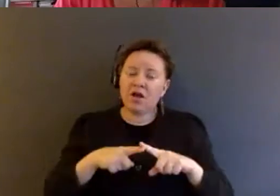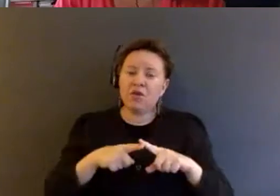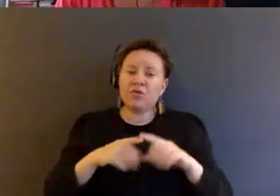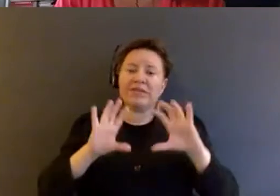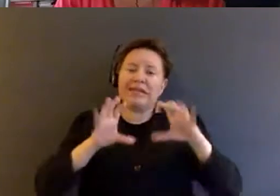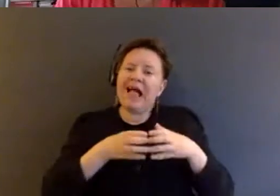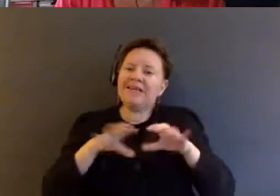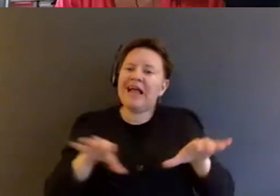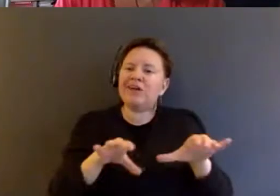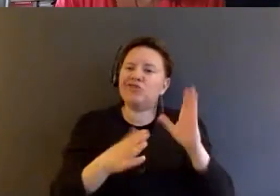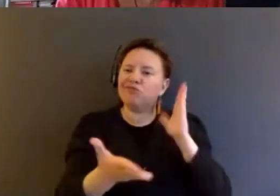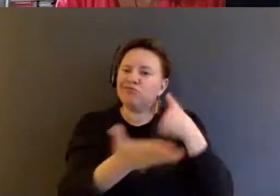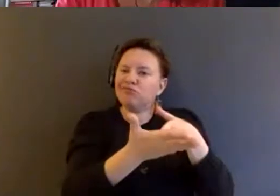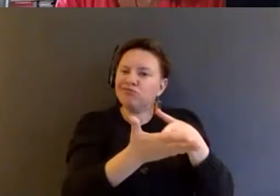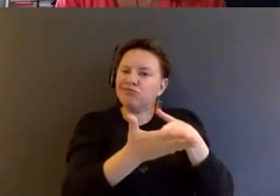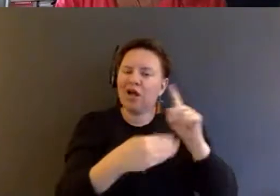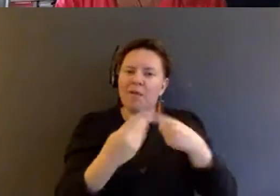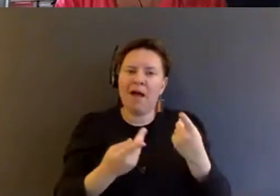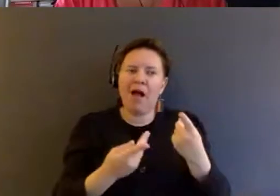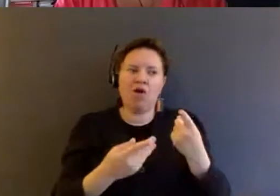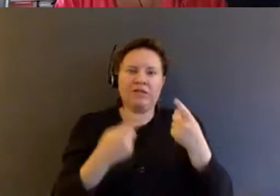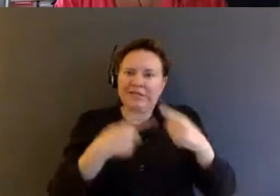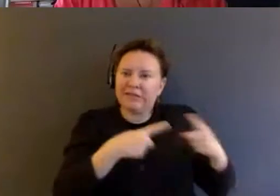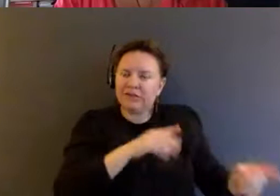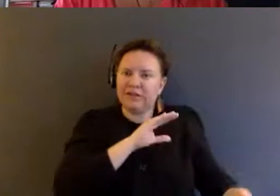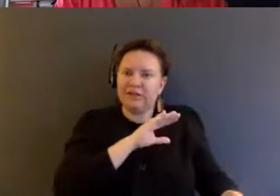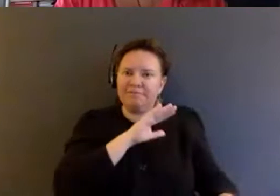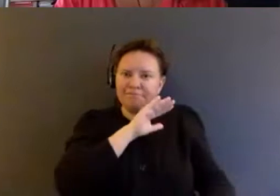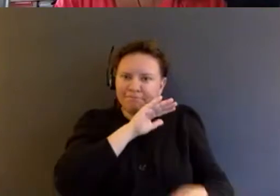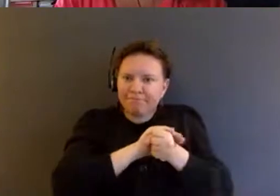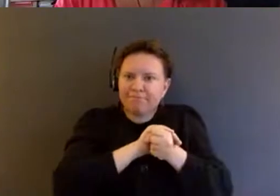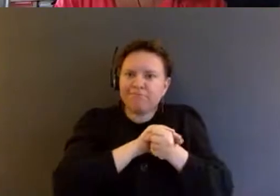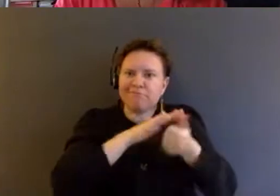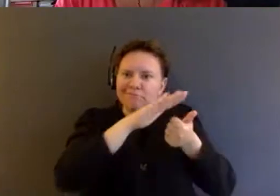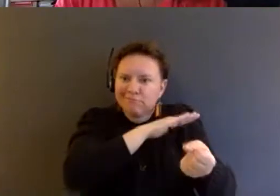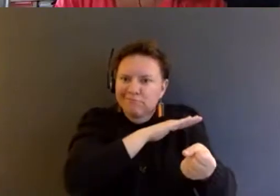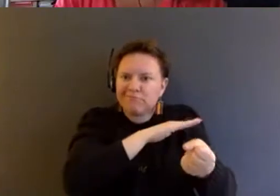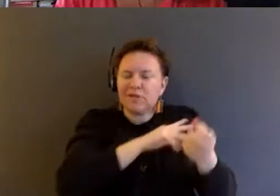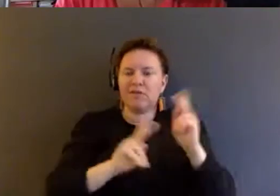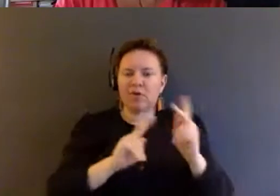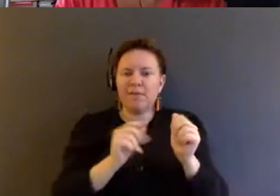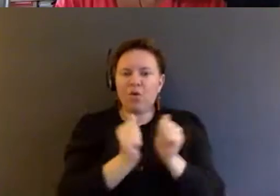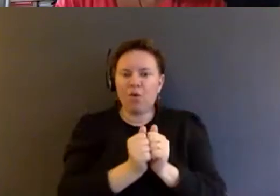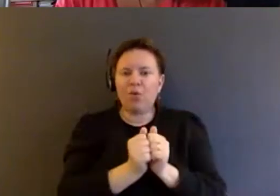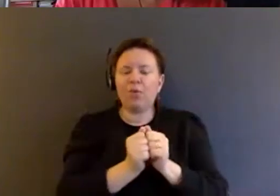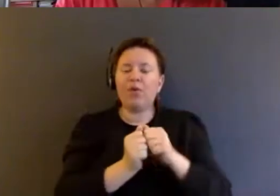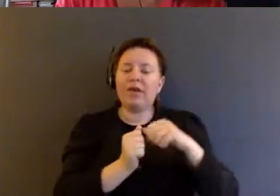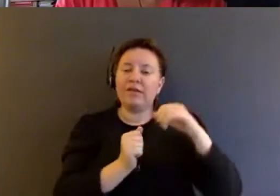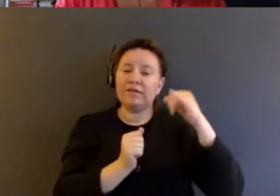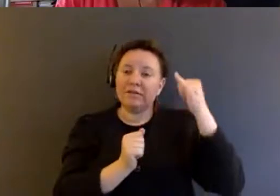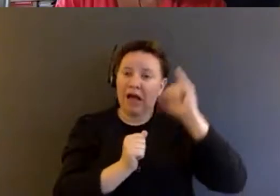around conditions of confinement and conditions of confinement for people with intellectual disabilities,